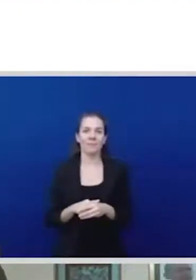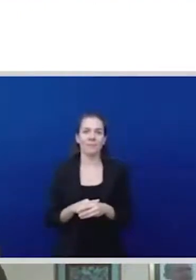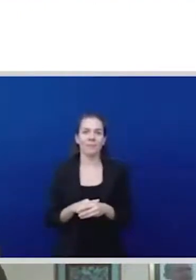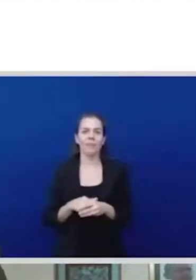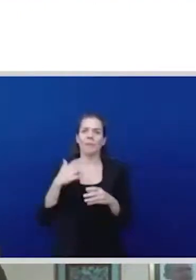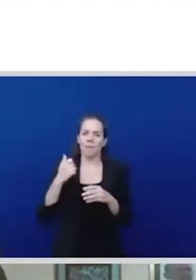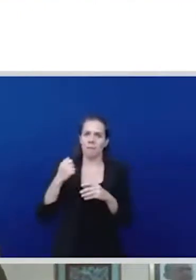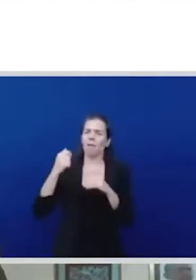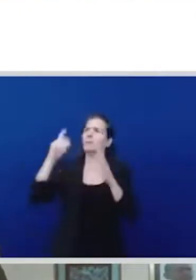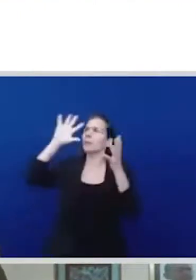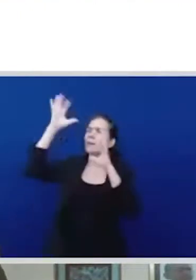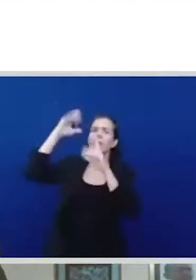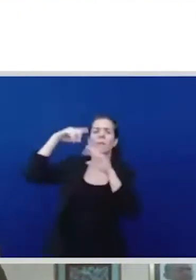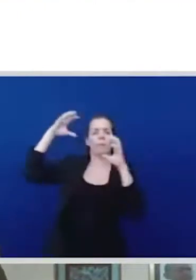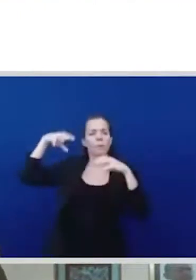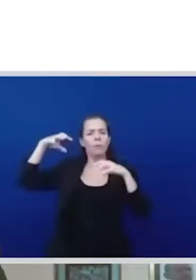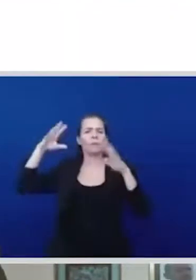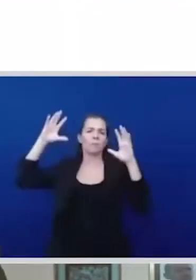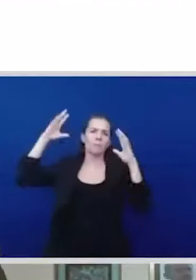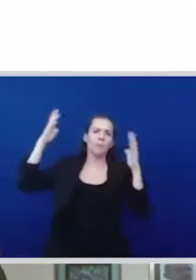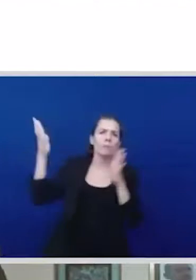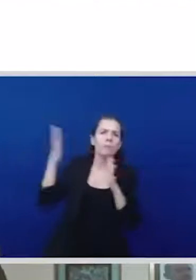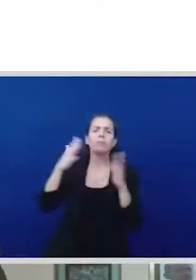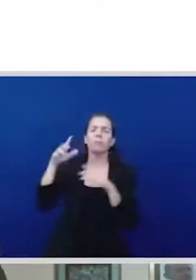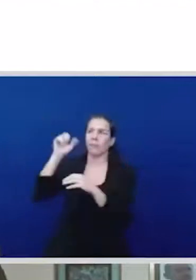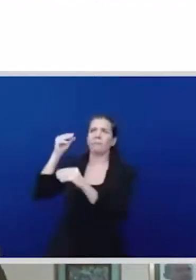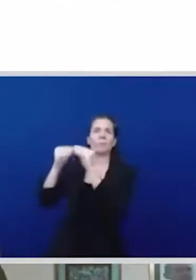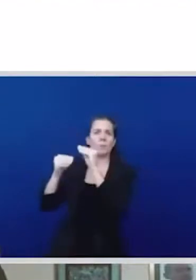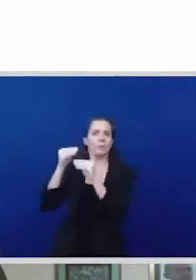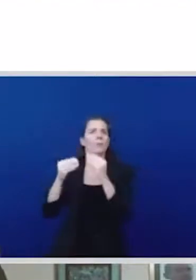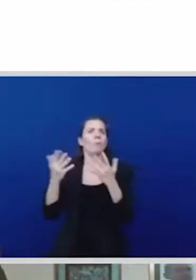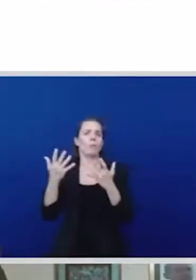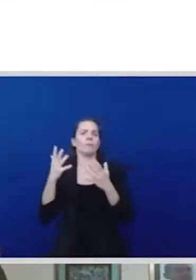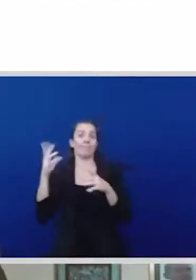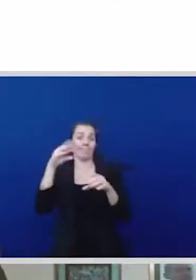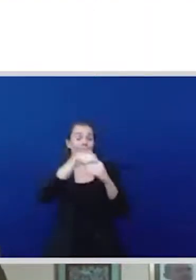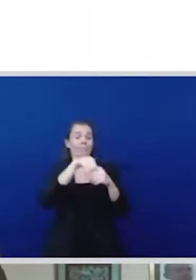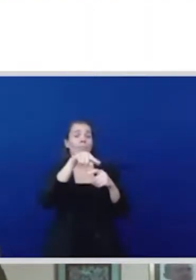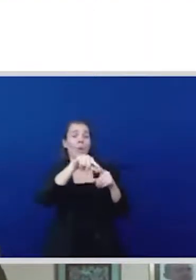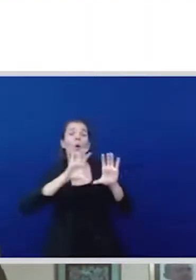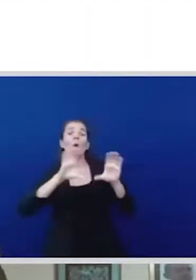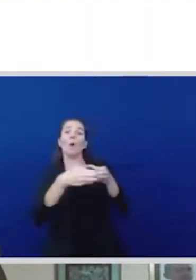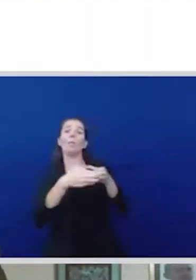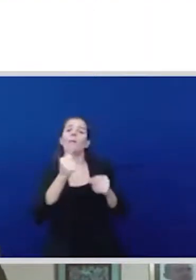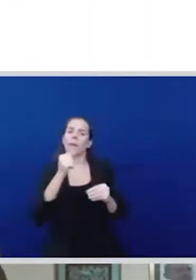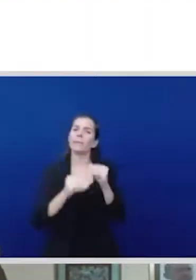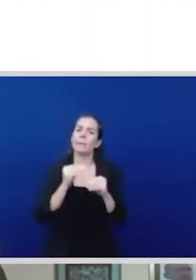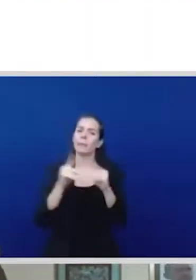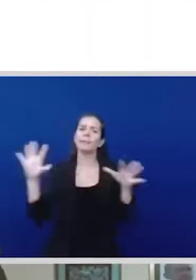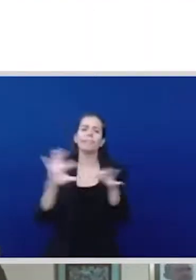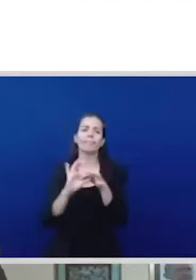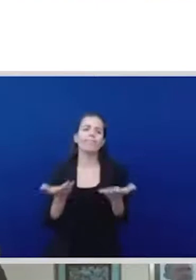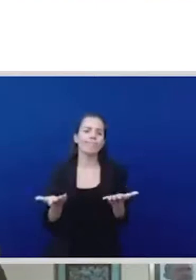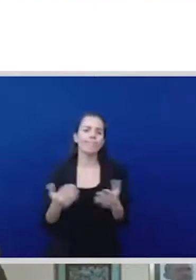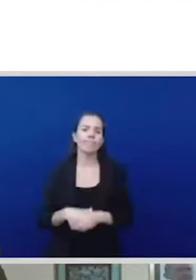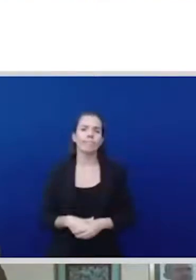be around the fundamental principle of economic gender equality I know some governments like the Swedish government is